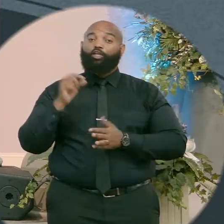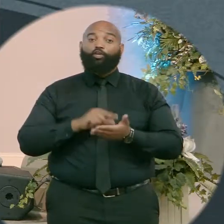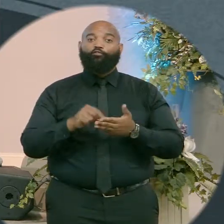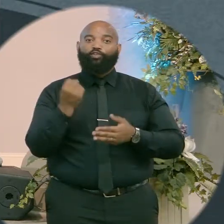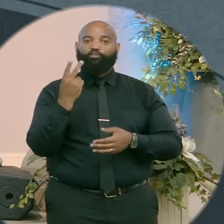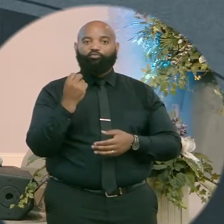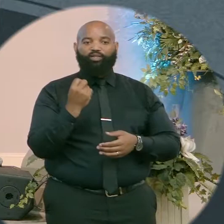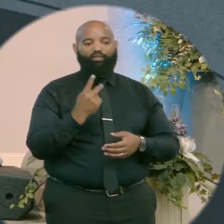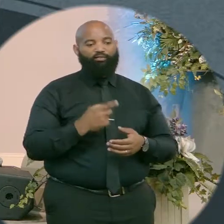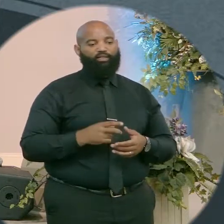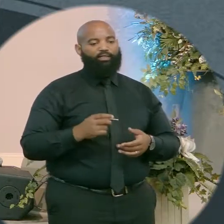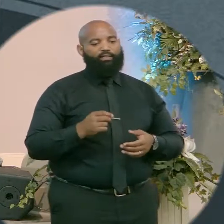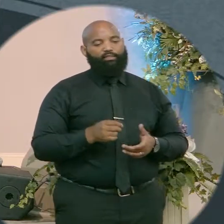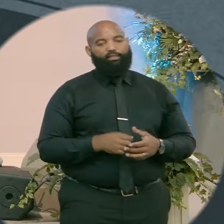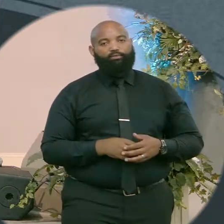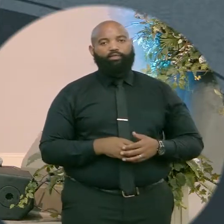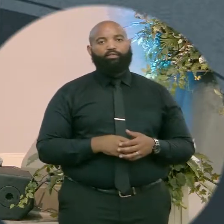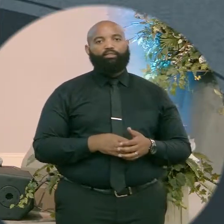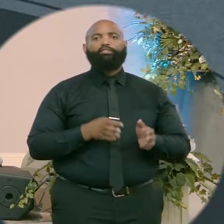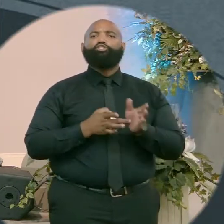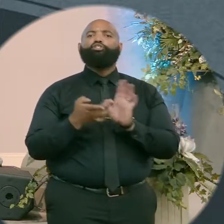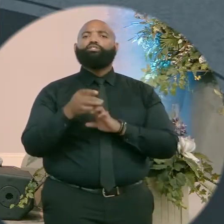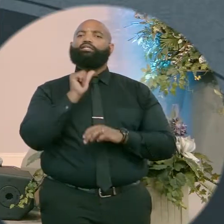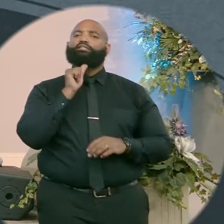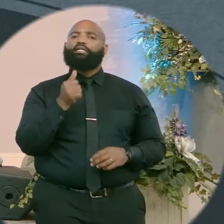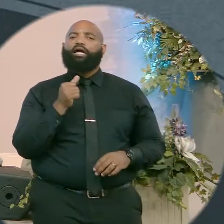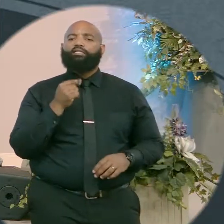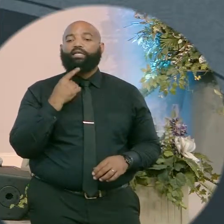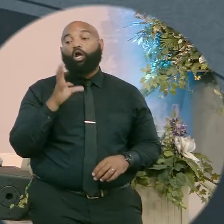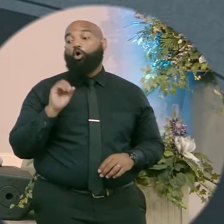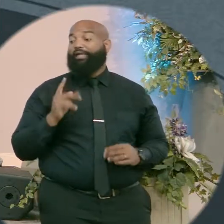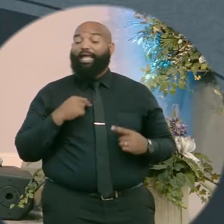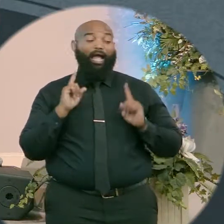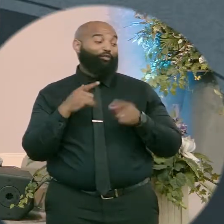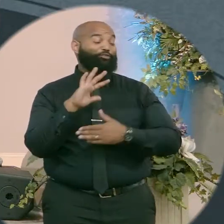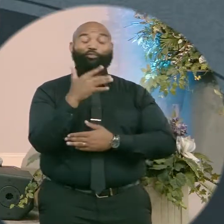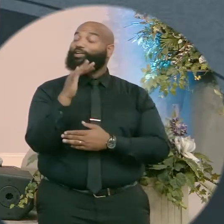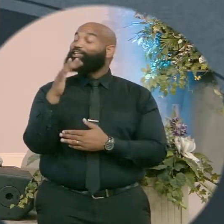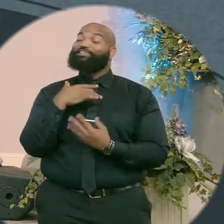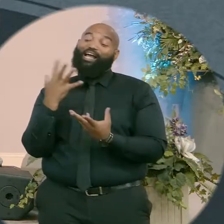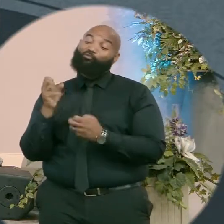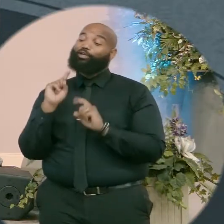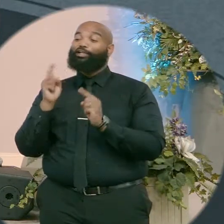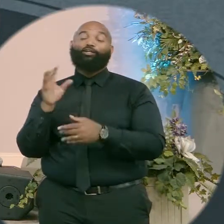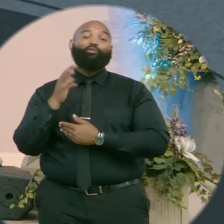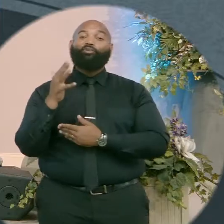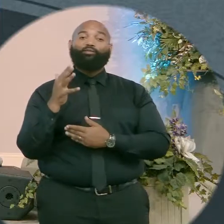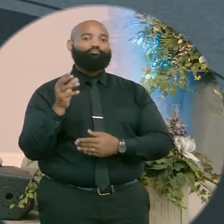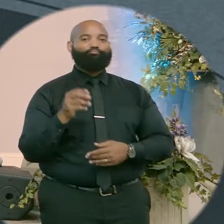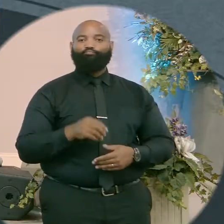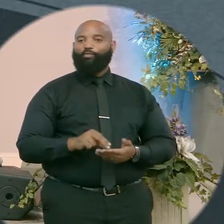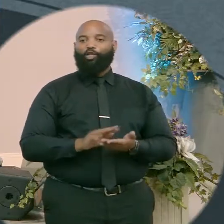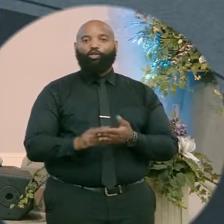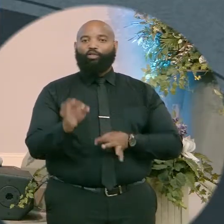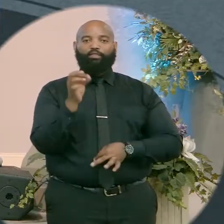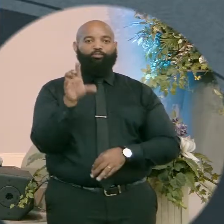He didn't go into the wilderness. The verse said the spirit drove him. He didn't just wake up and decide to go.